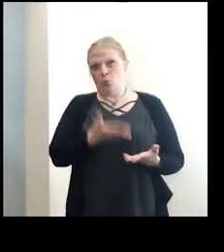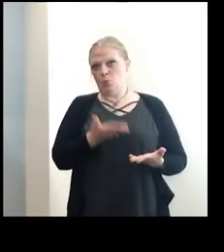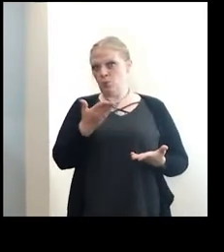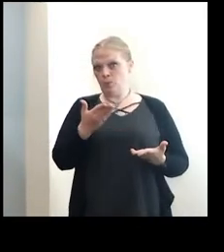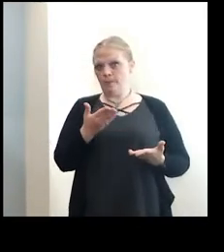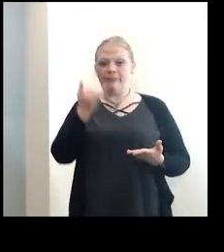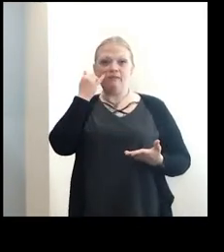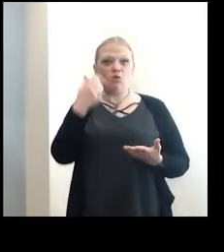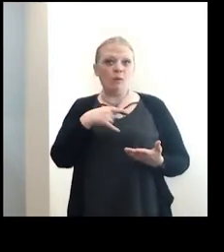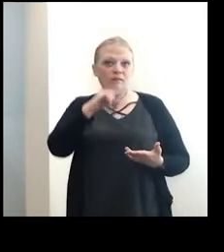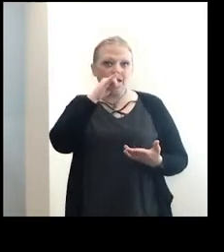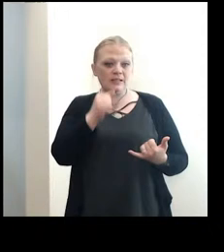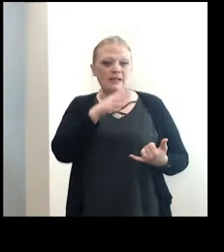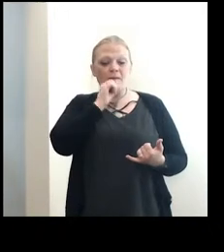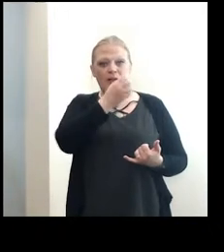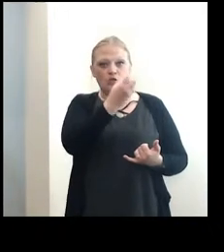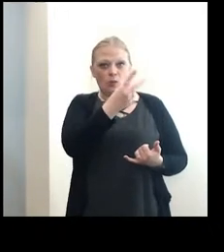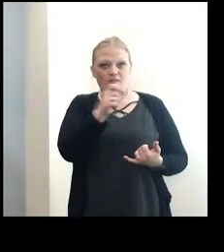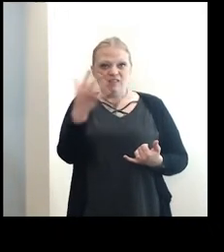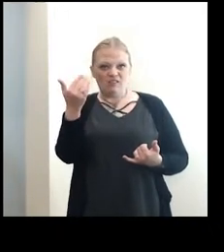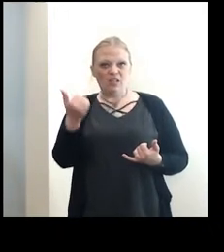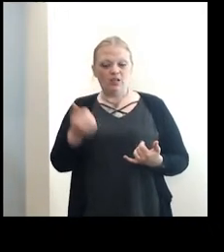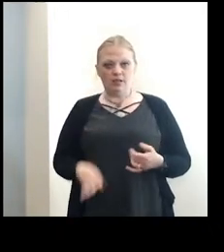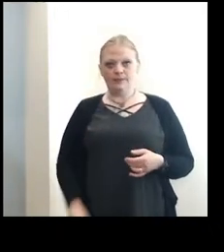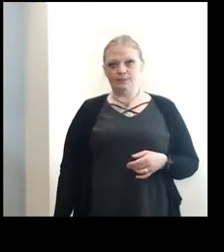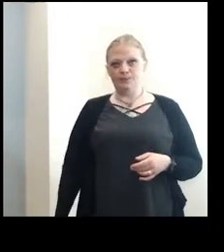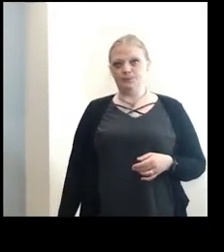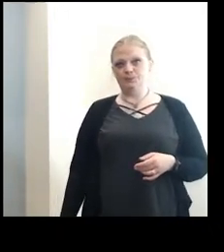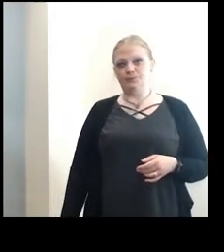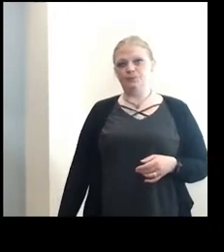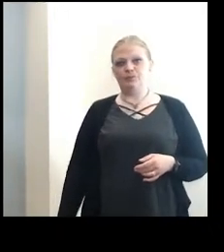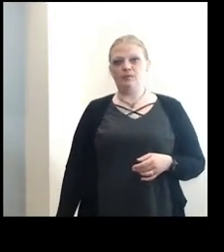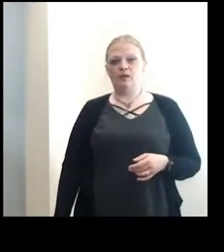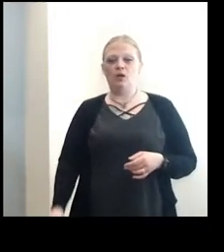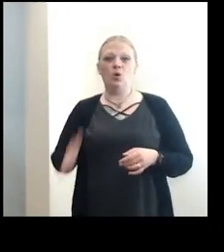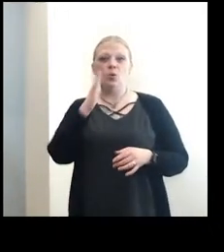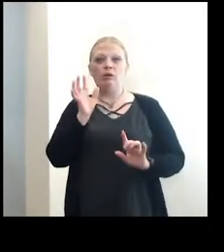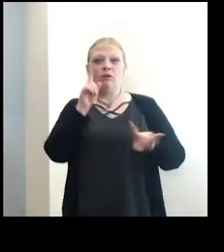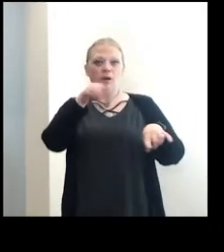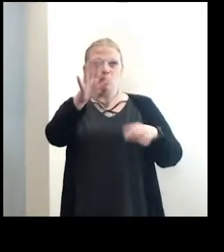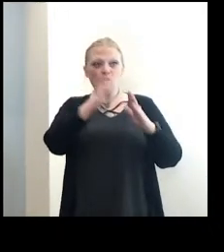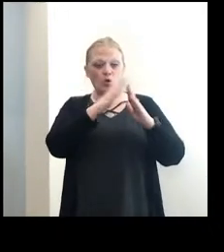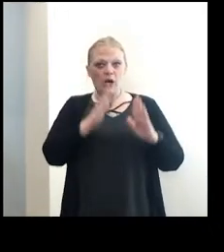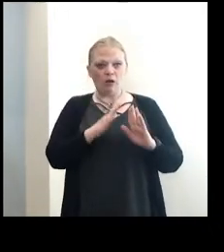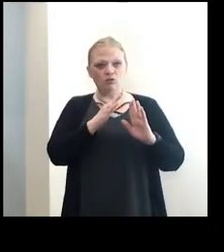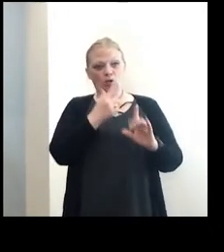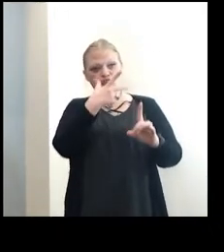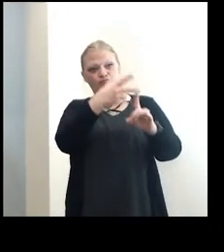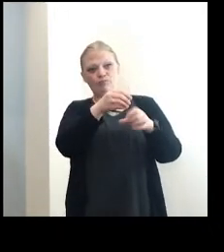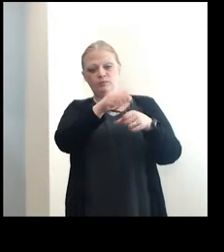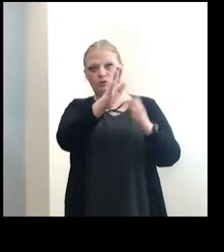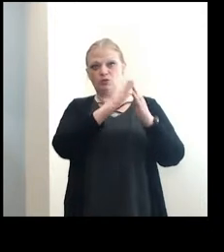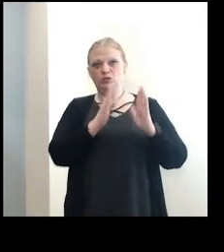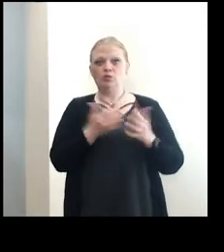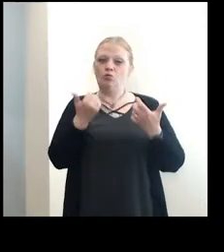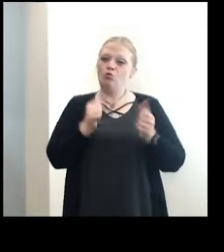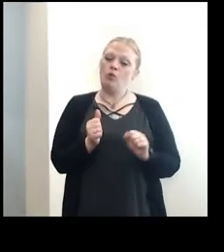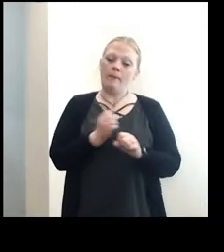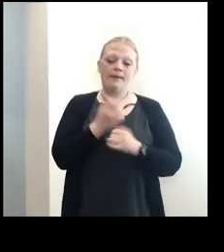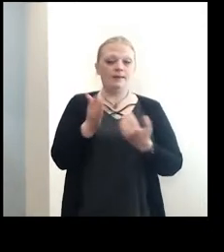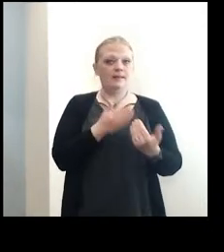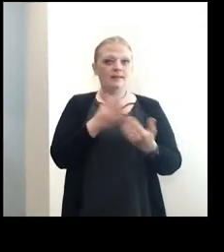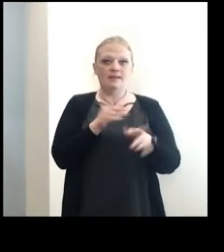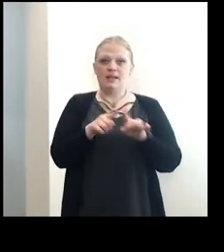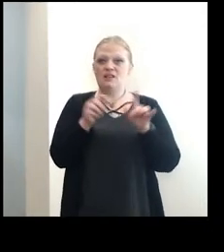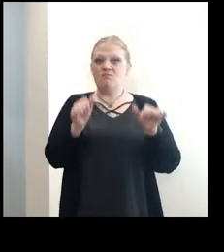especially if you have kids now in the 12 to 15 age category. So we will come to your house and vaccinate you in your home, trying to make it as easy as possible to